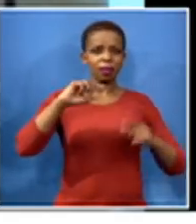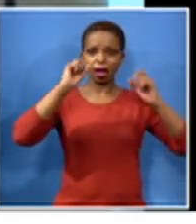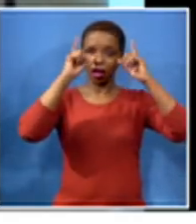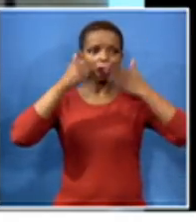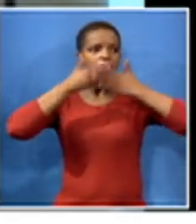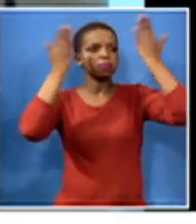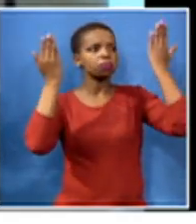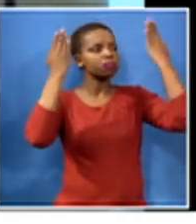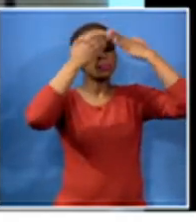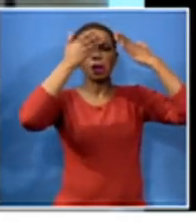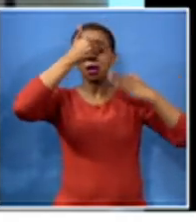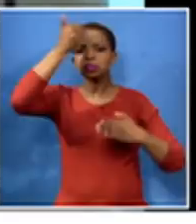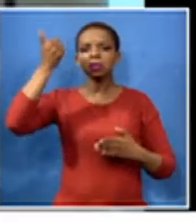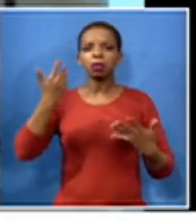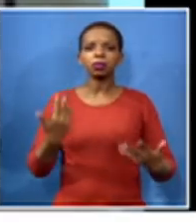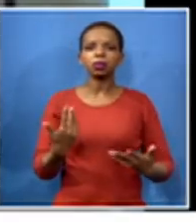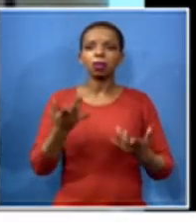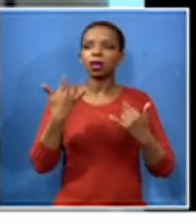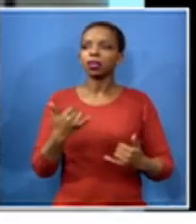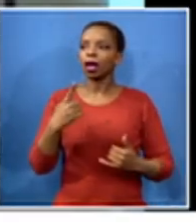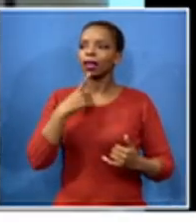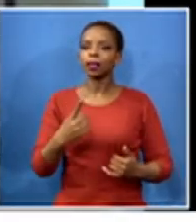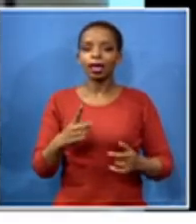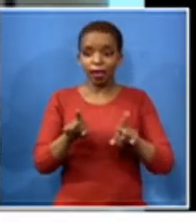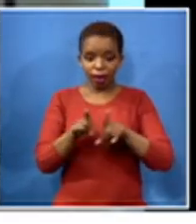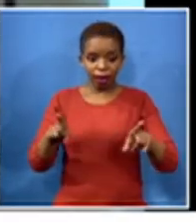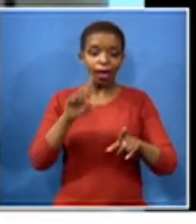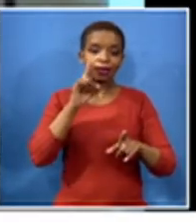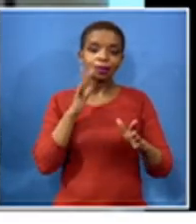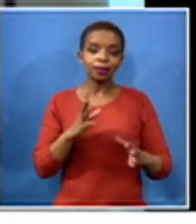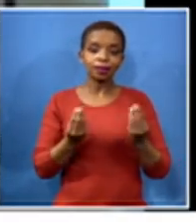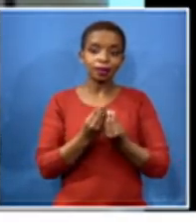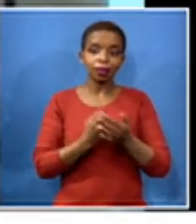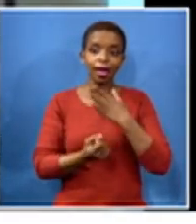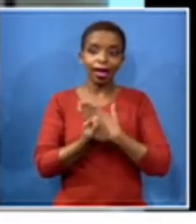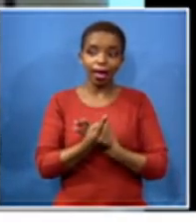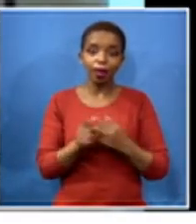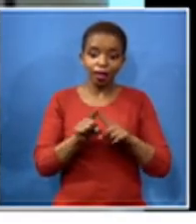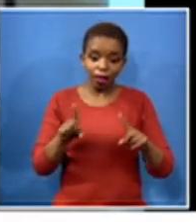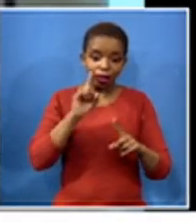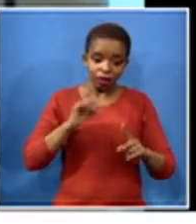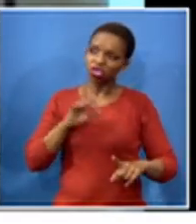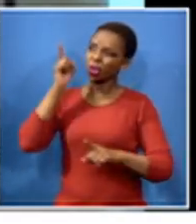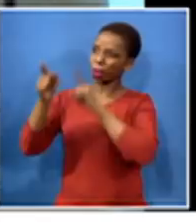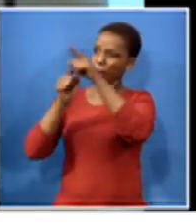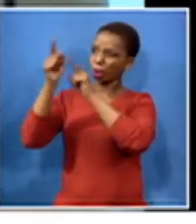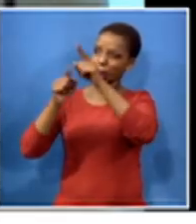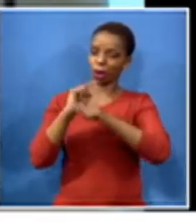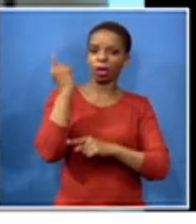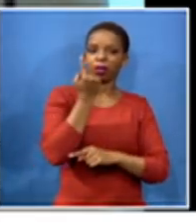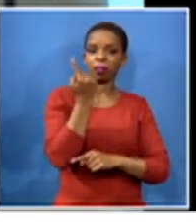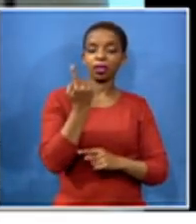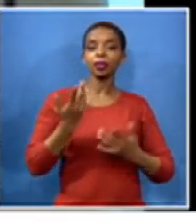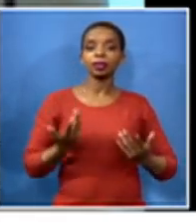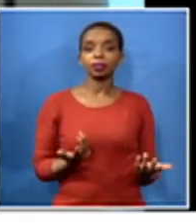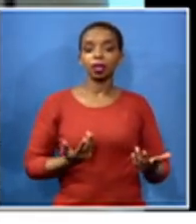they carry the blame from the teachers when something happens we are being unfair and we are being reckless with the lives of our teachers in